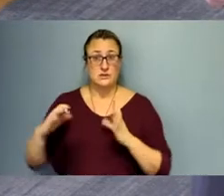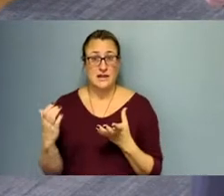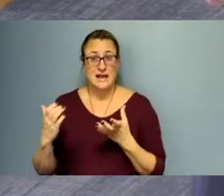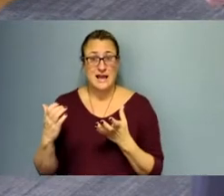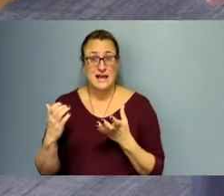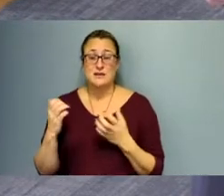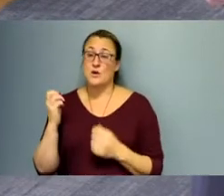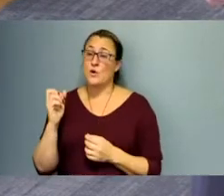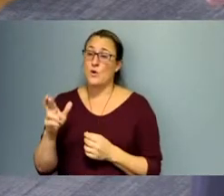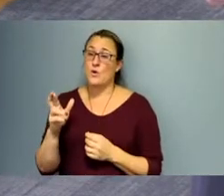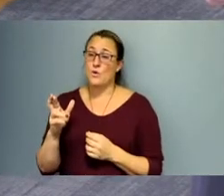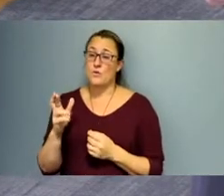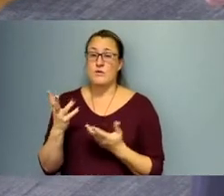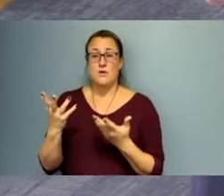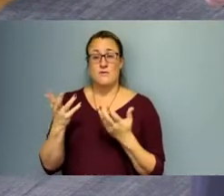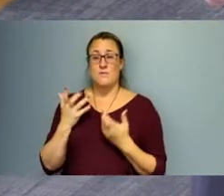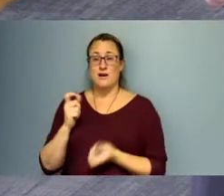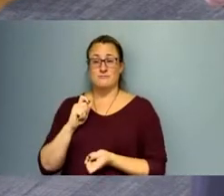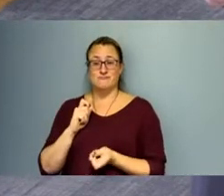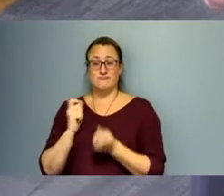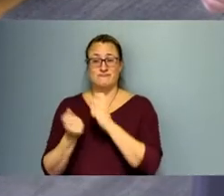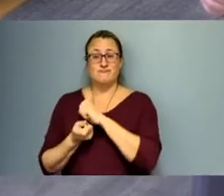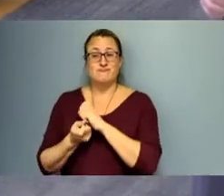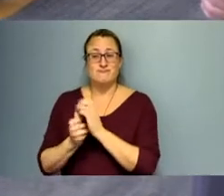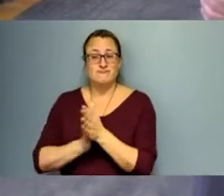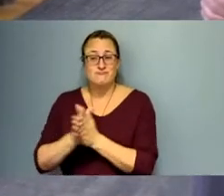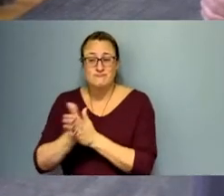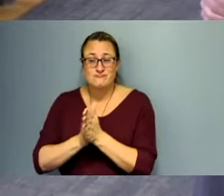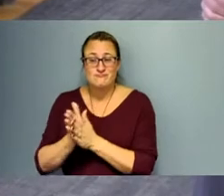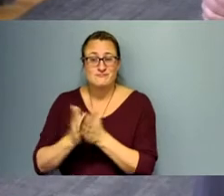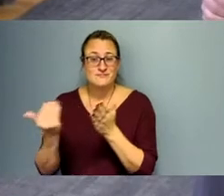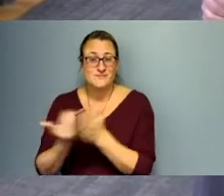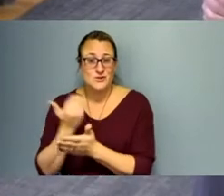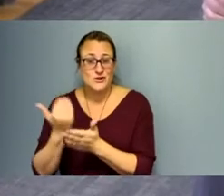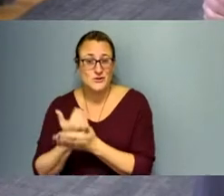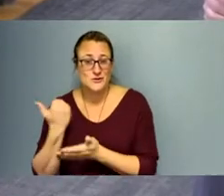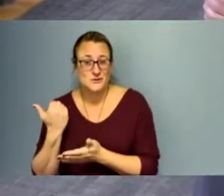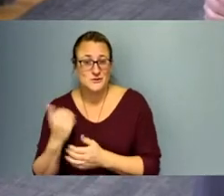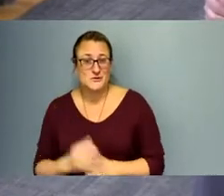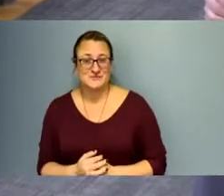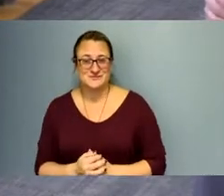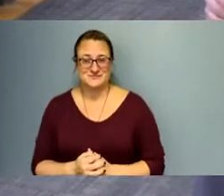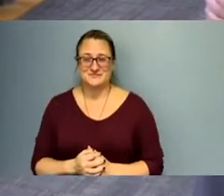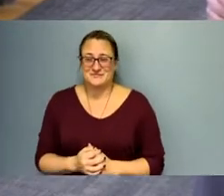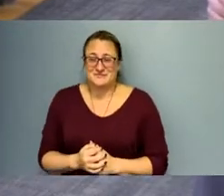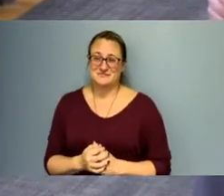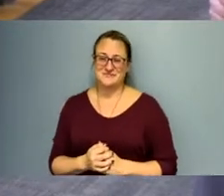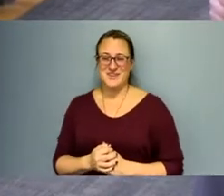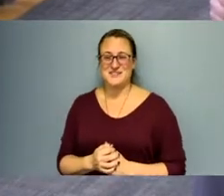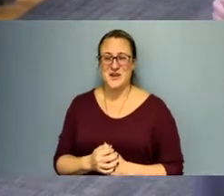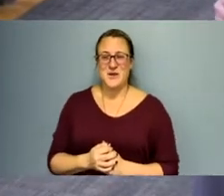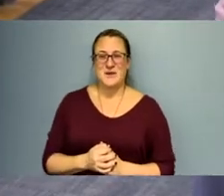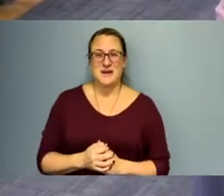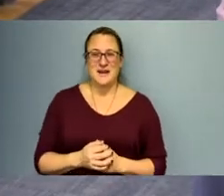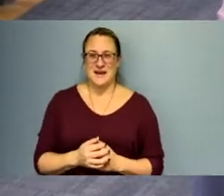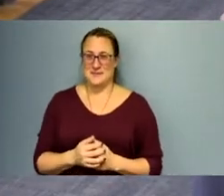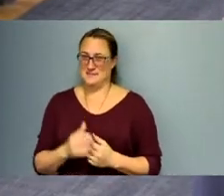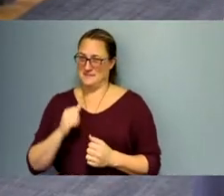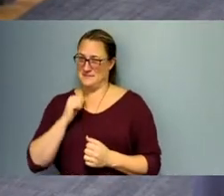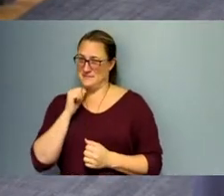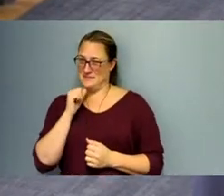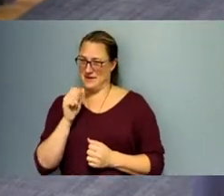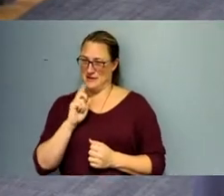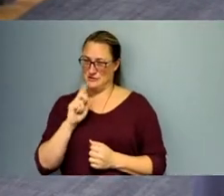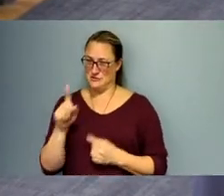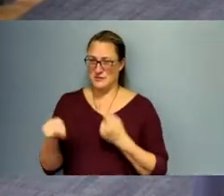who wants to do something different, something exciting. And so I thought it was important. I don't know when the last time a